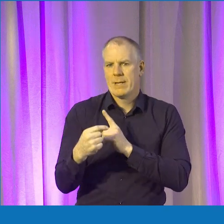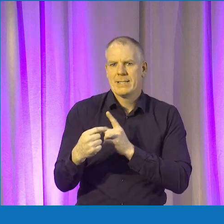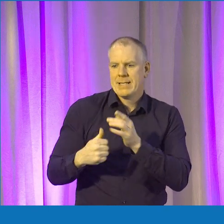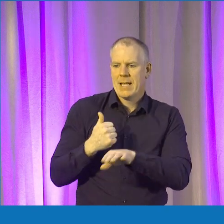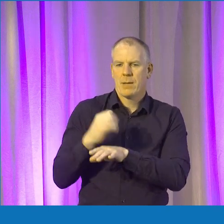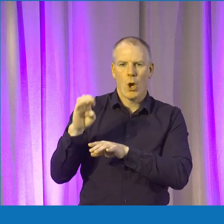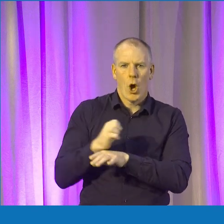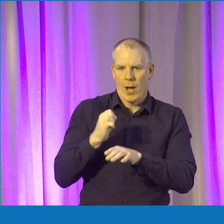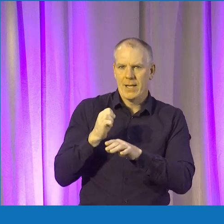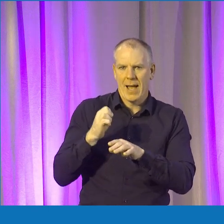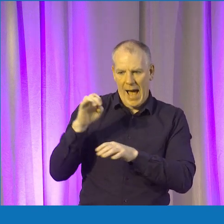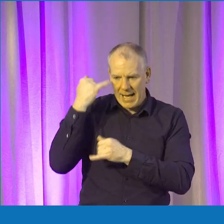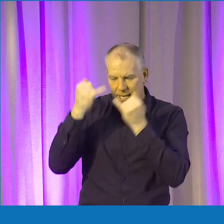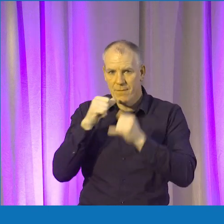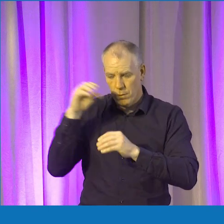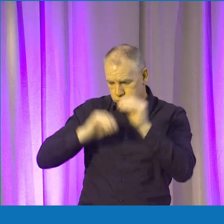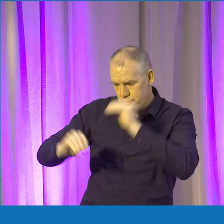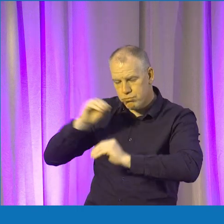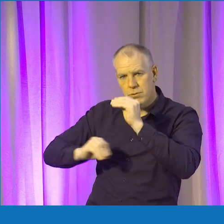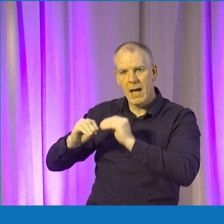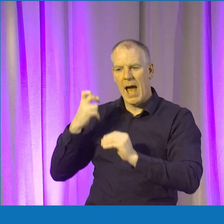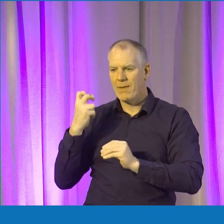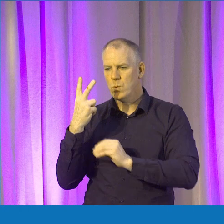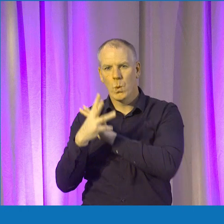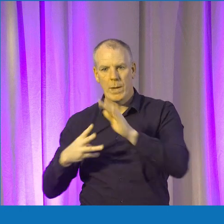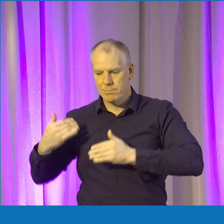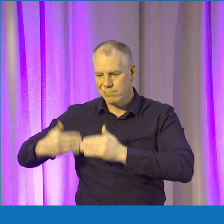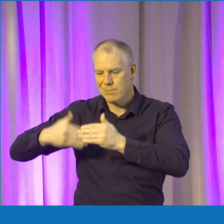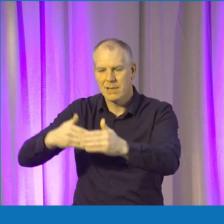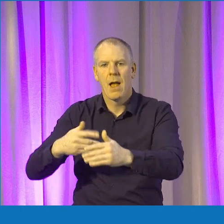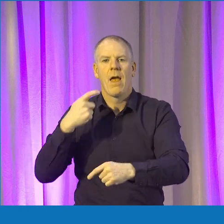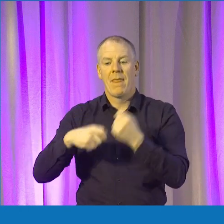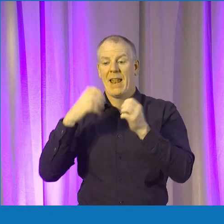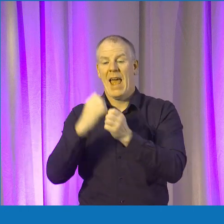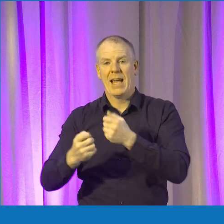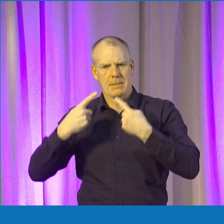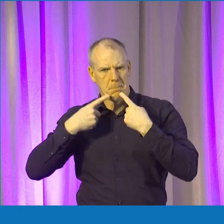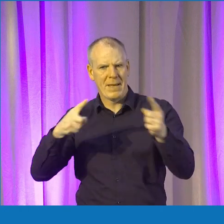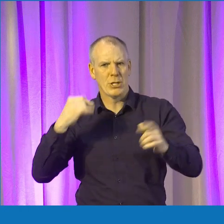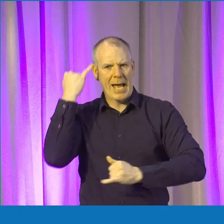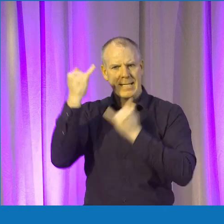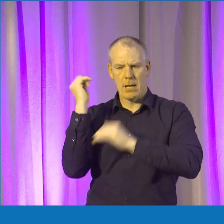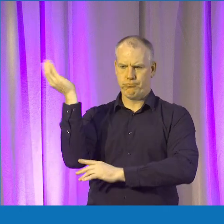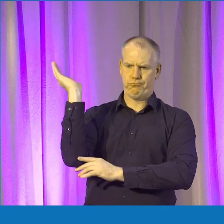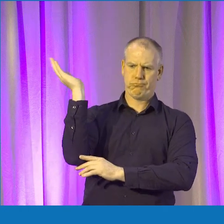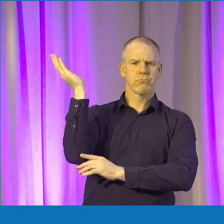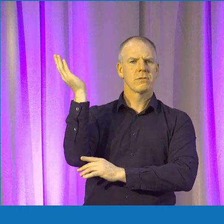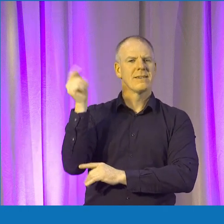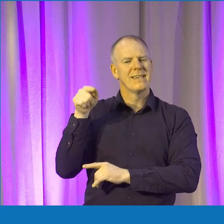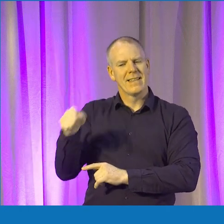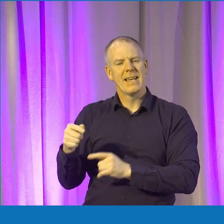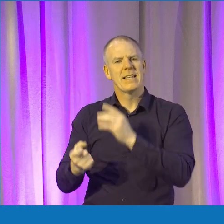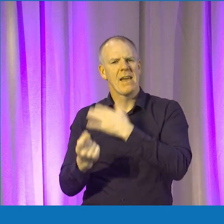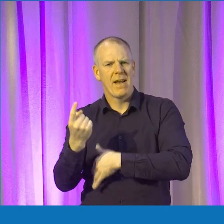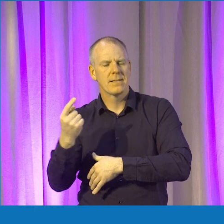idea development space, four sessions across two weeks, followed by a pitch at the end. And these pitching events are really